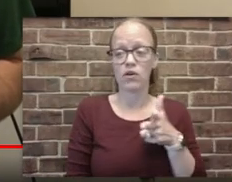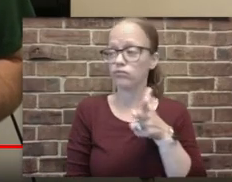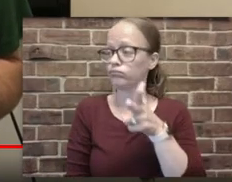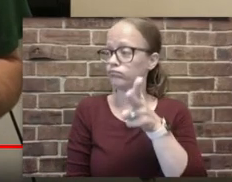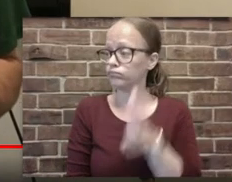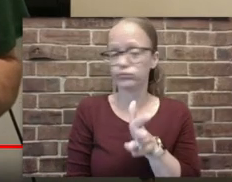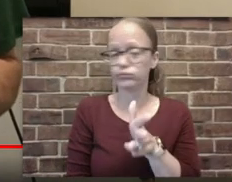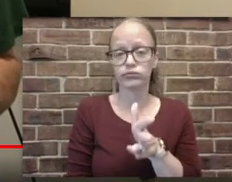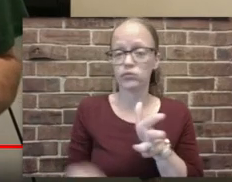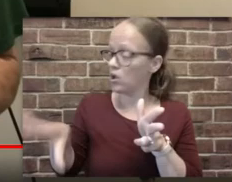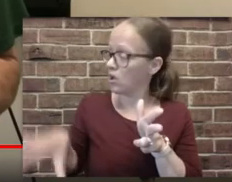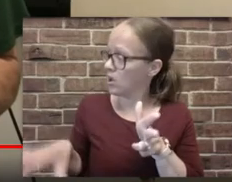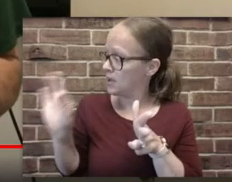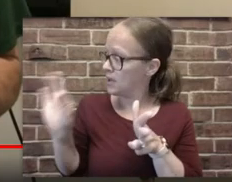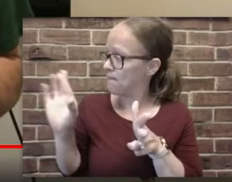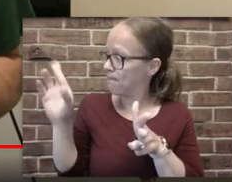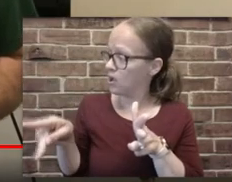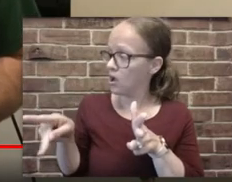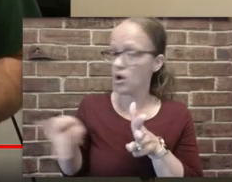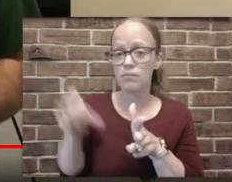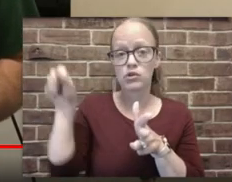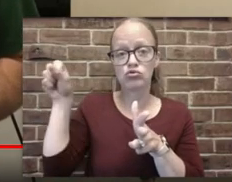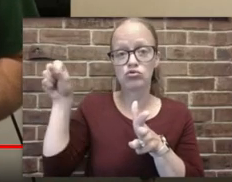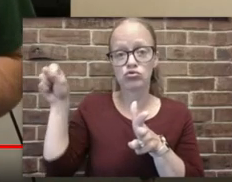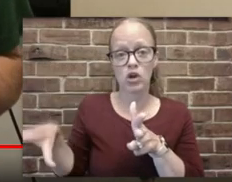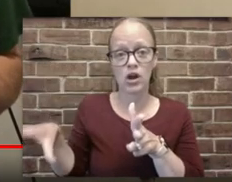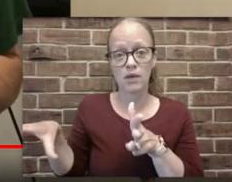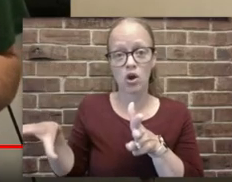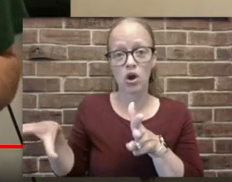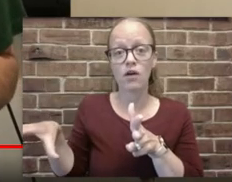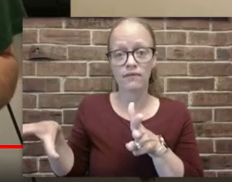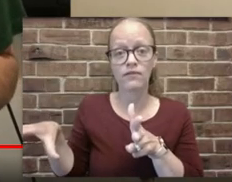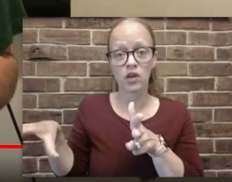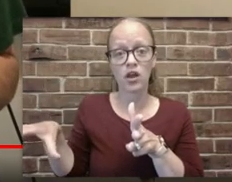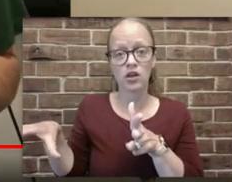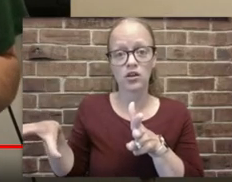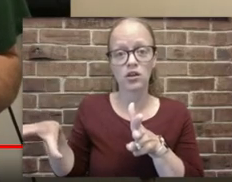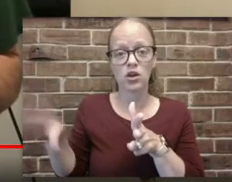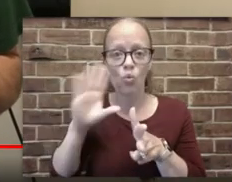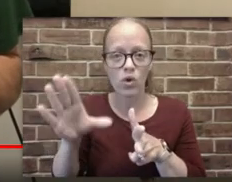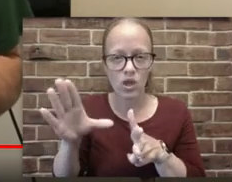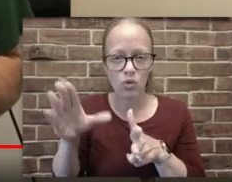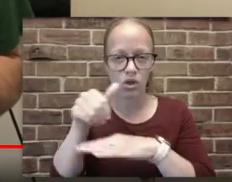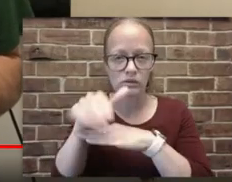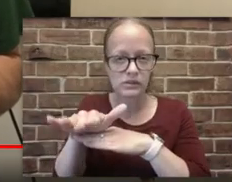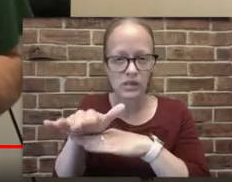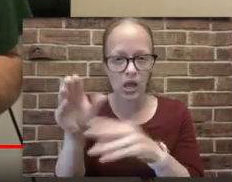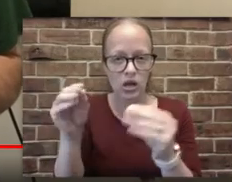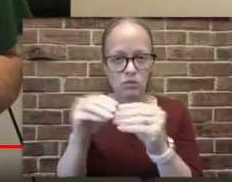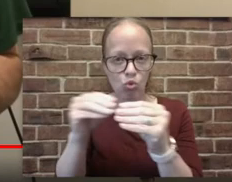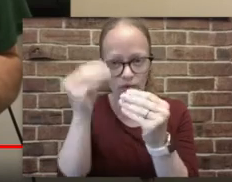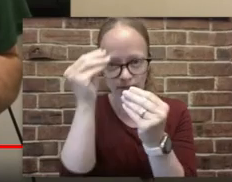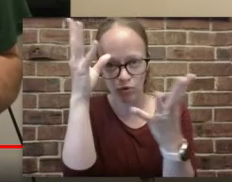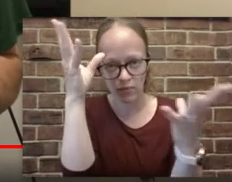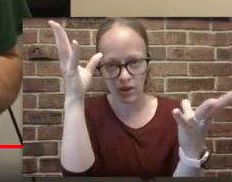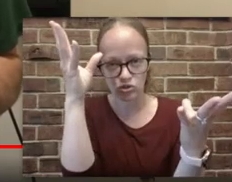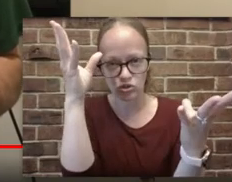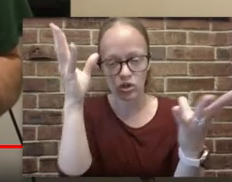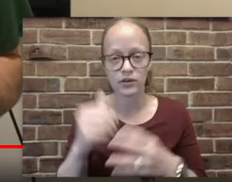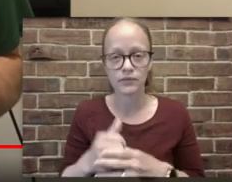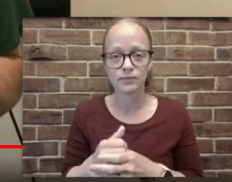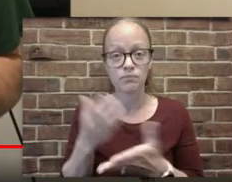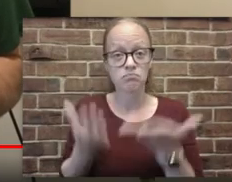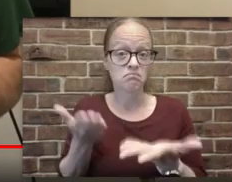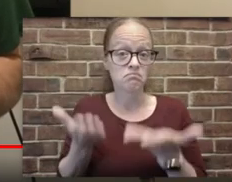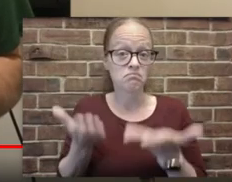as well as drop off the items you need to. So please be looking for more information on that. If we have yearbooks ready at